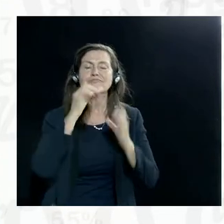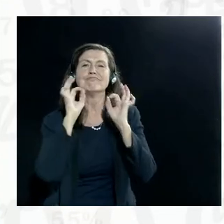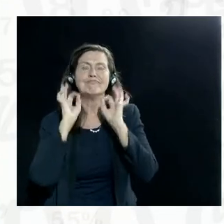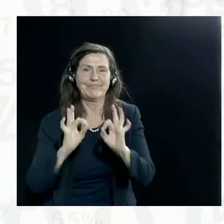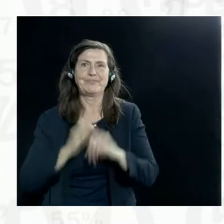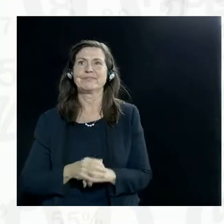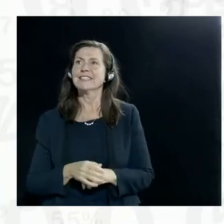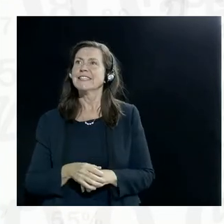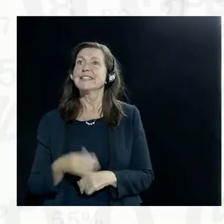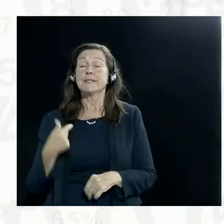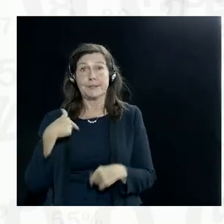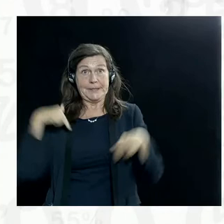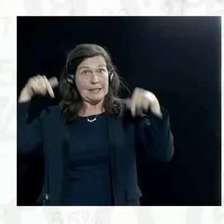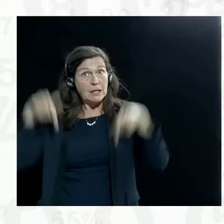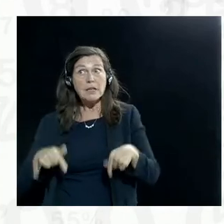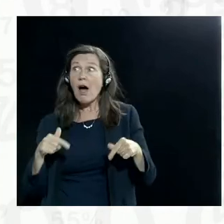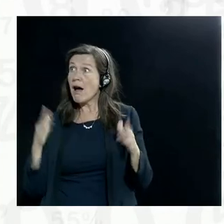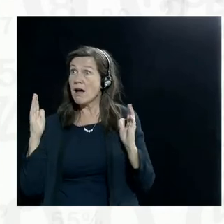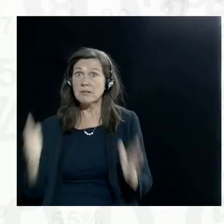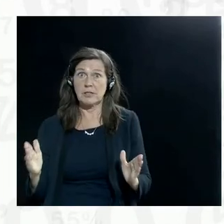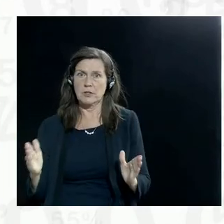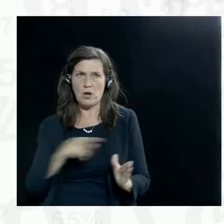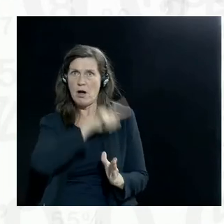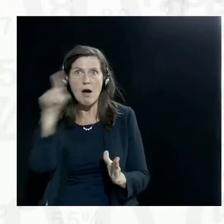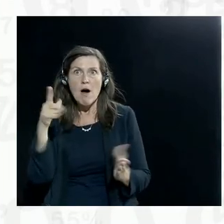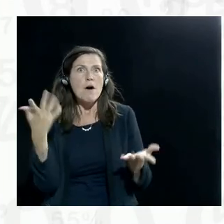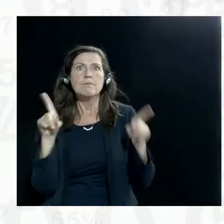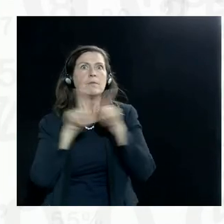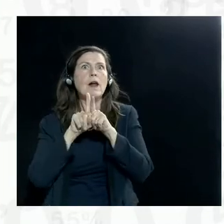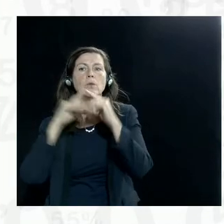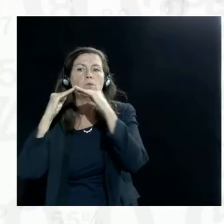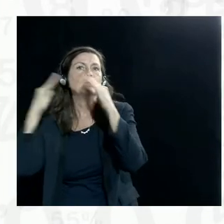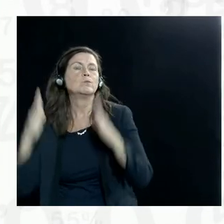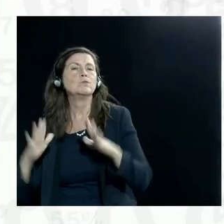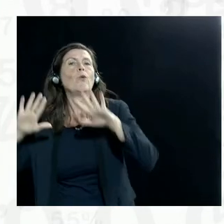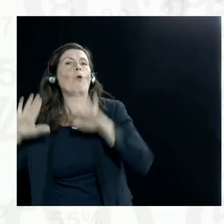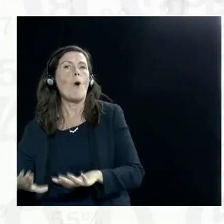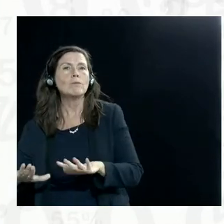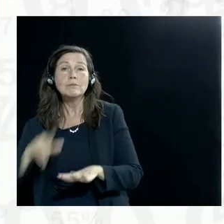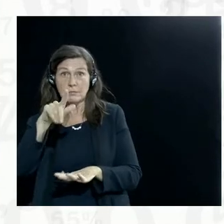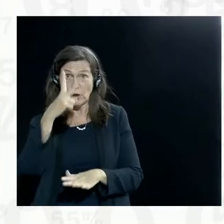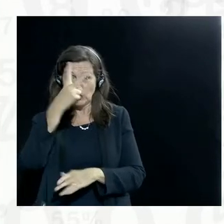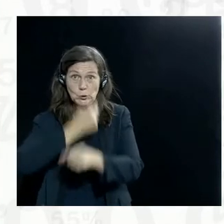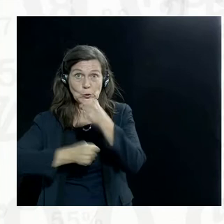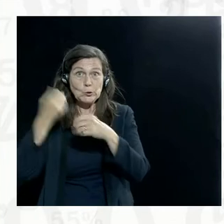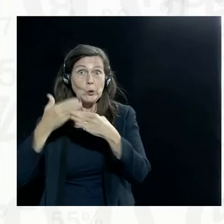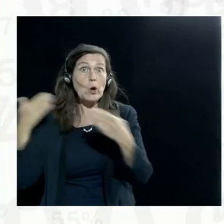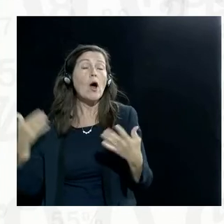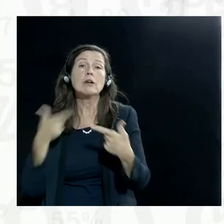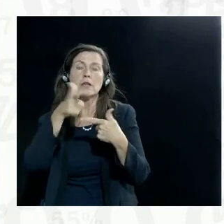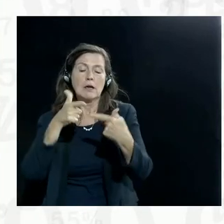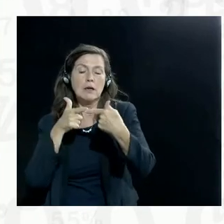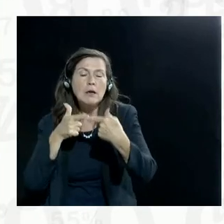like home. Because what have you been doing at home for the last two years? Videoconferencing.